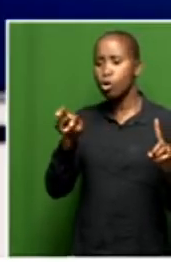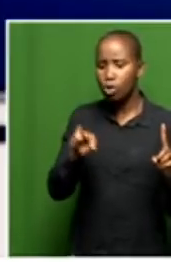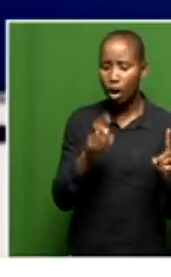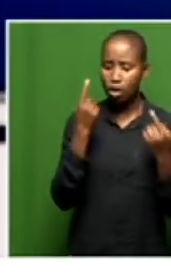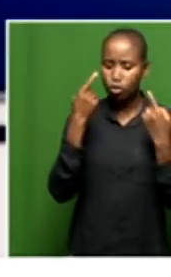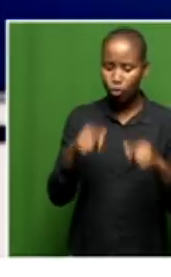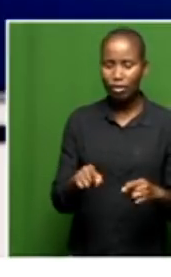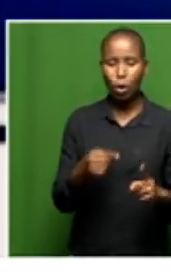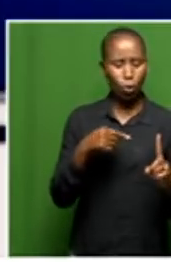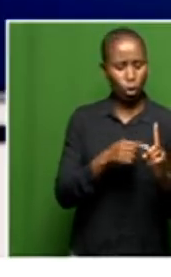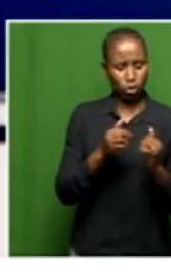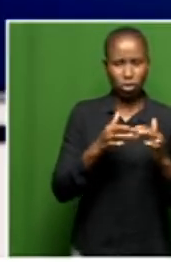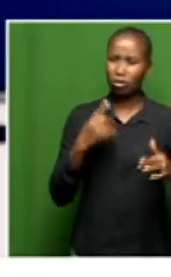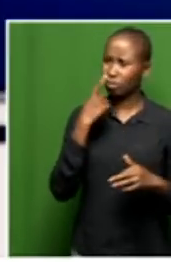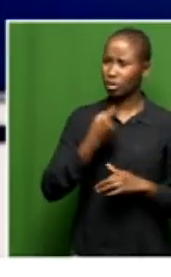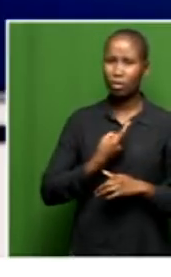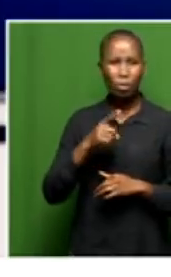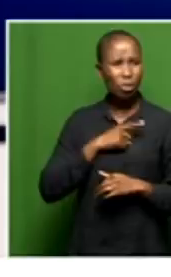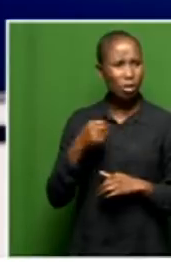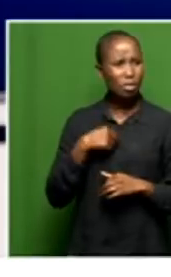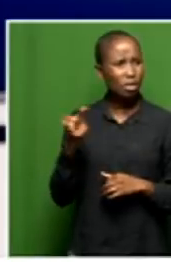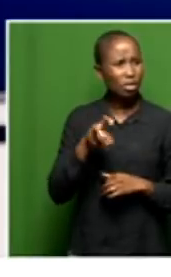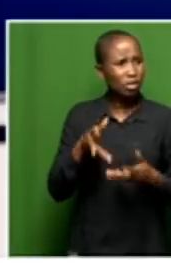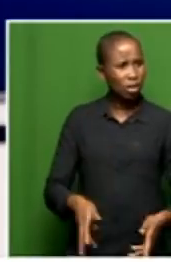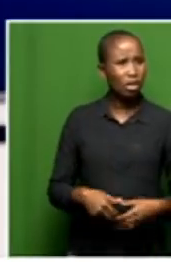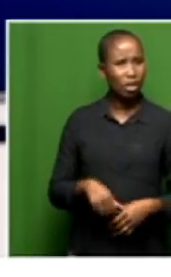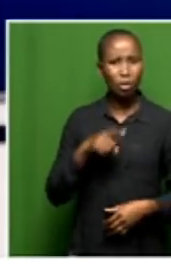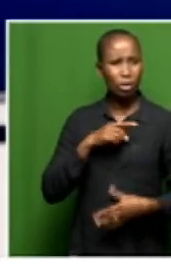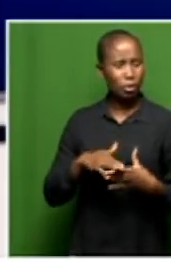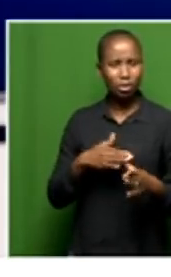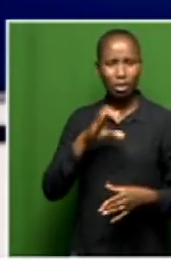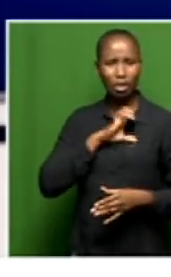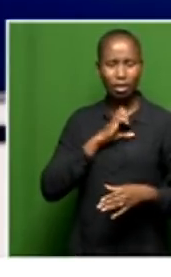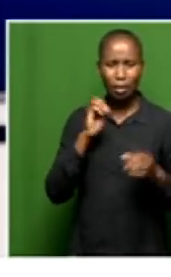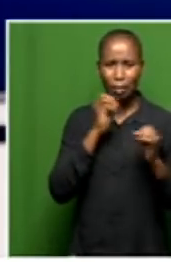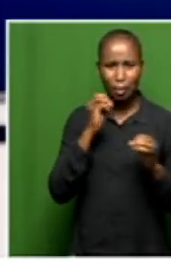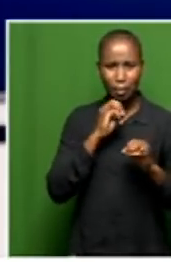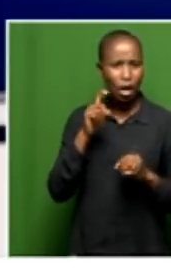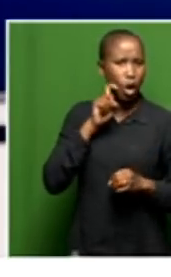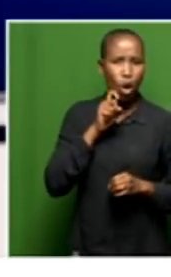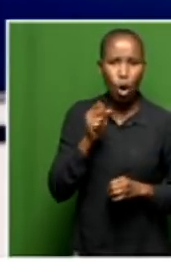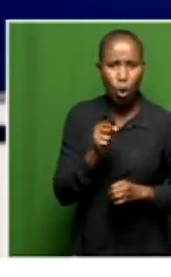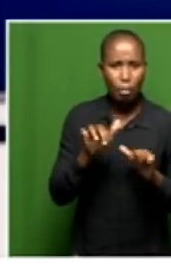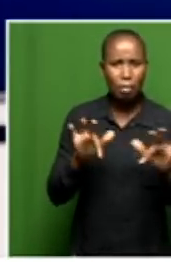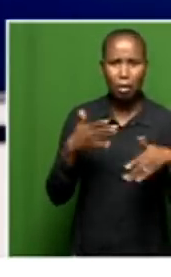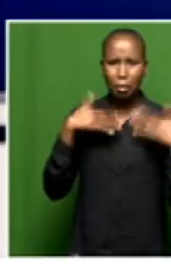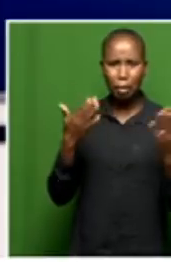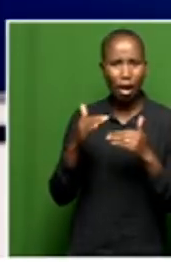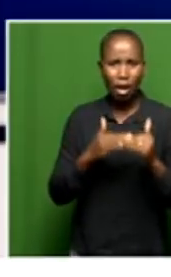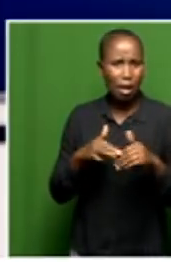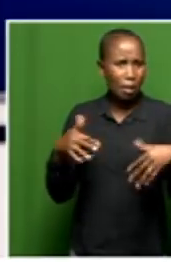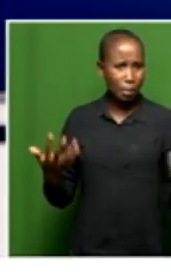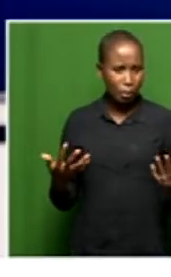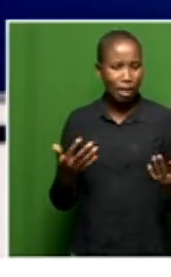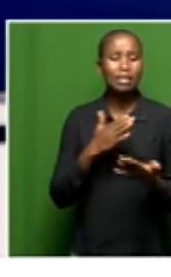he started asking himself, why am I here? And there are no patients to look after. There were employees who were